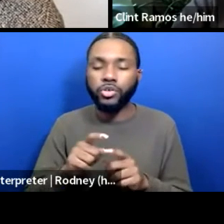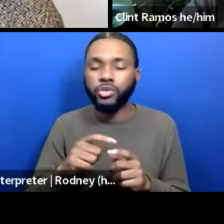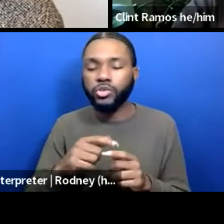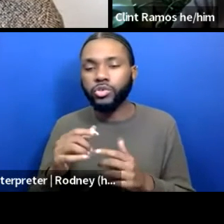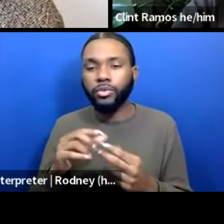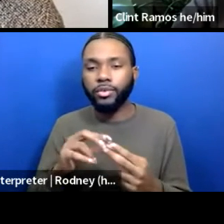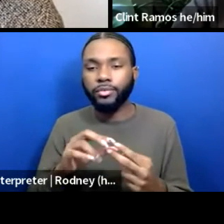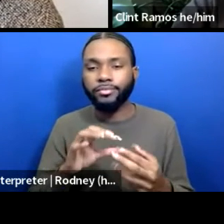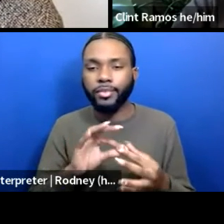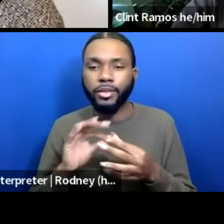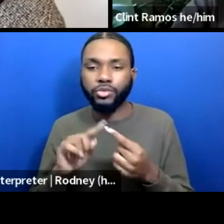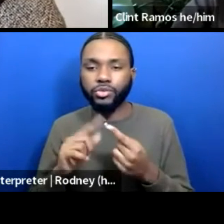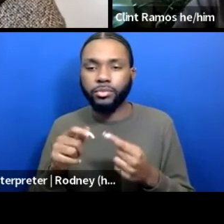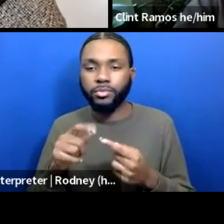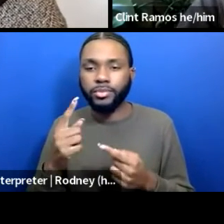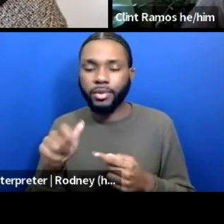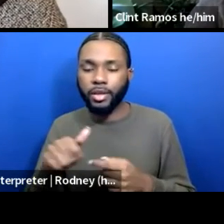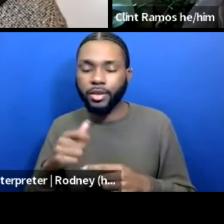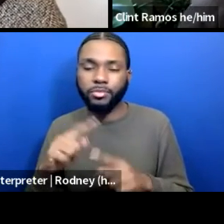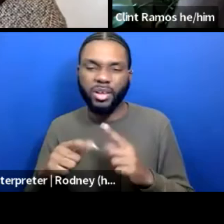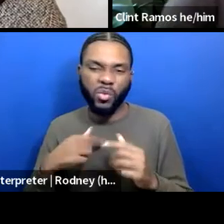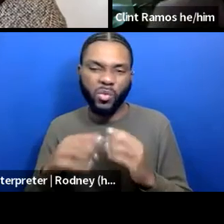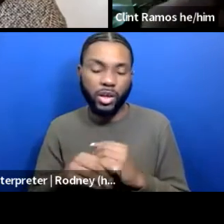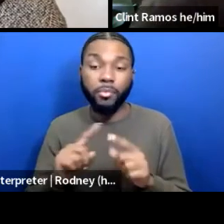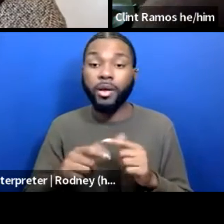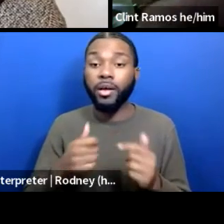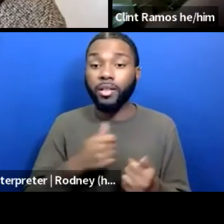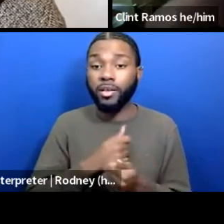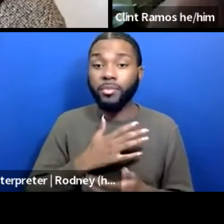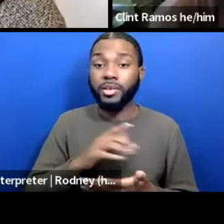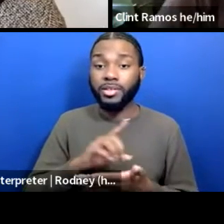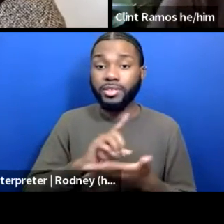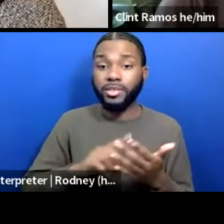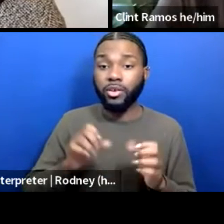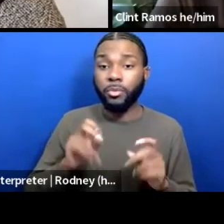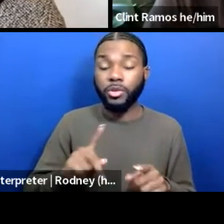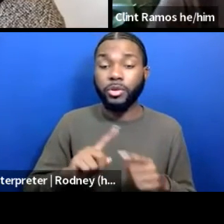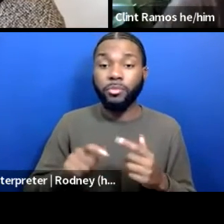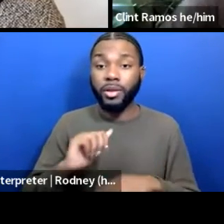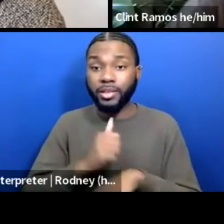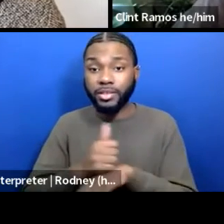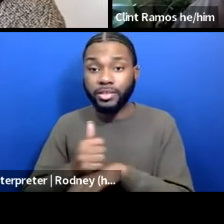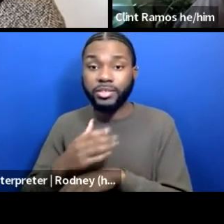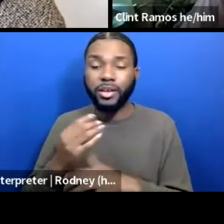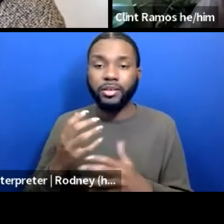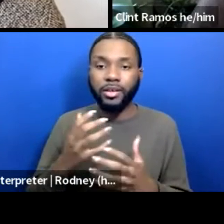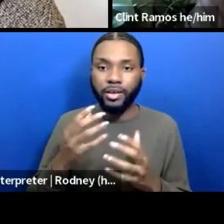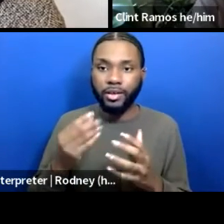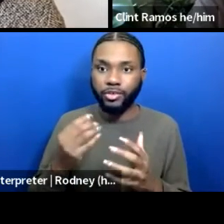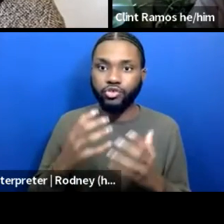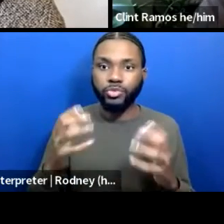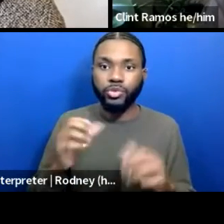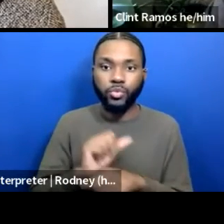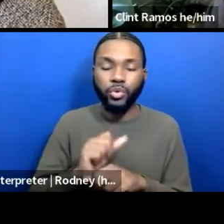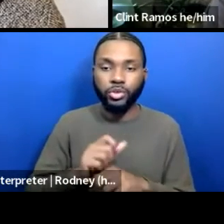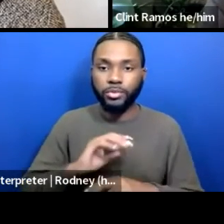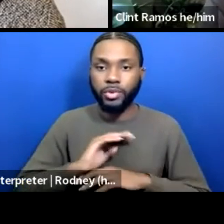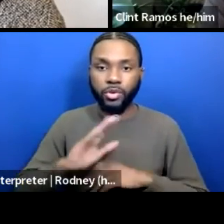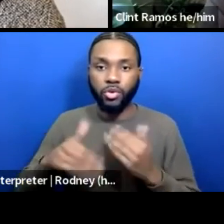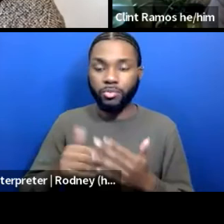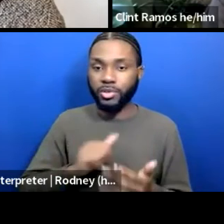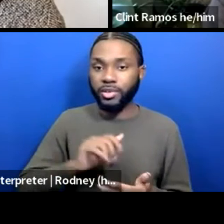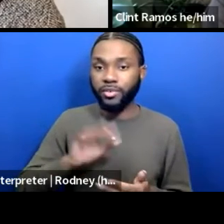then pass on to anyone who wants to answer, but I love all my design opportunities, but logistics, too much work, needing it all to make a living. I'm a freelance designer,